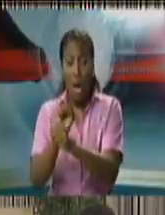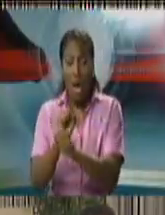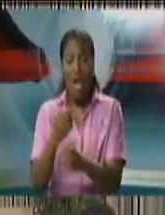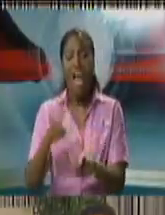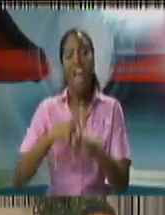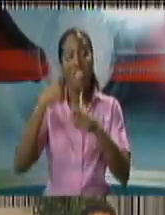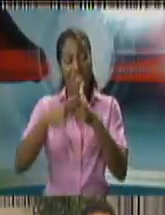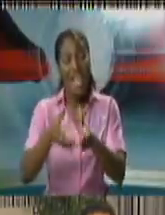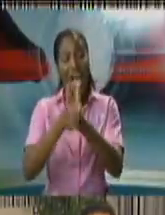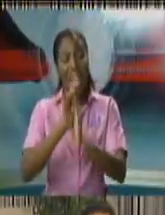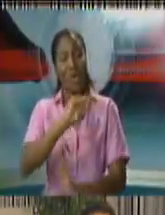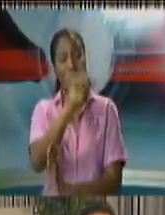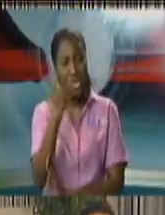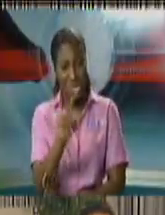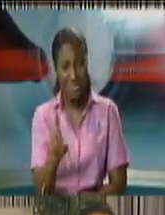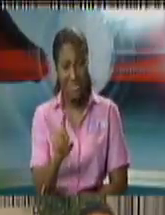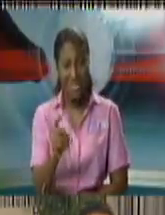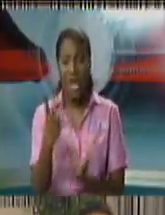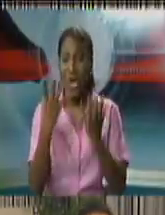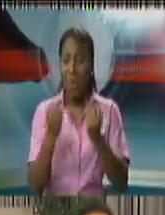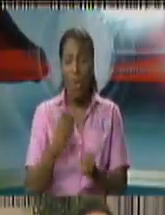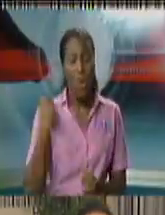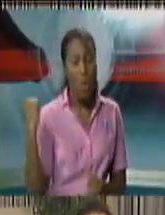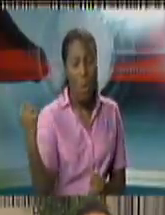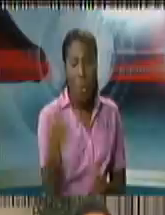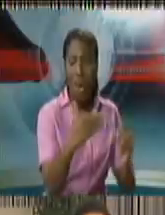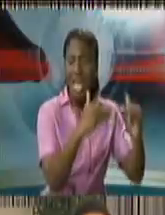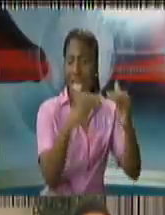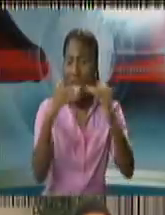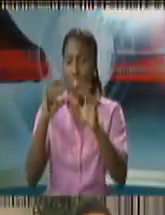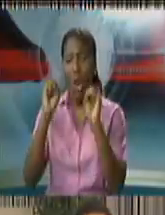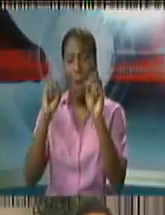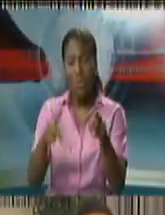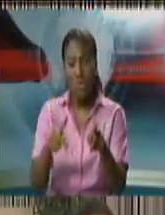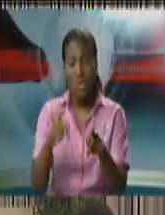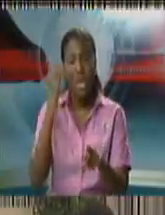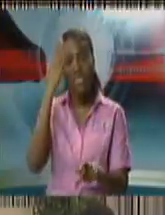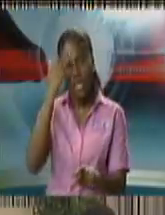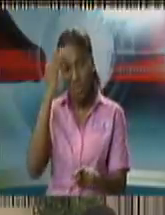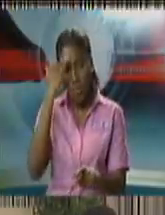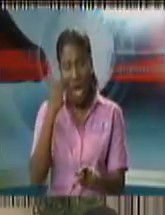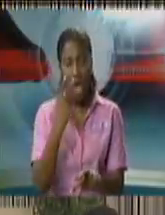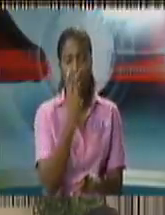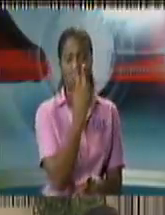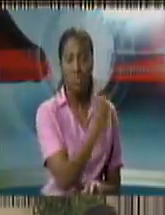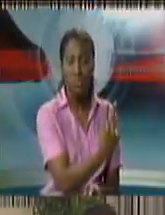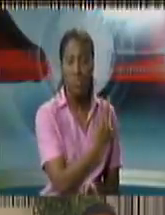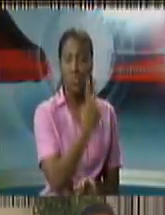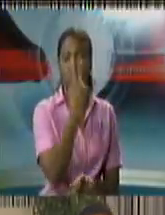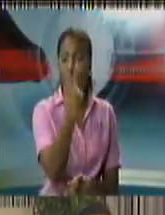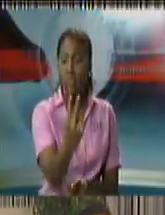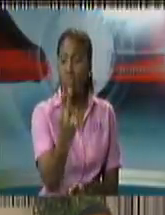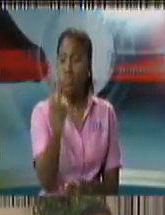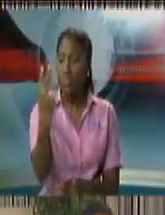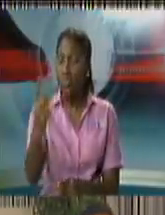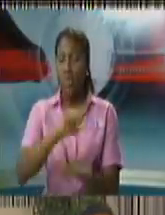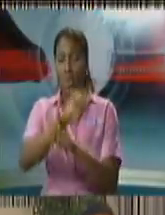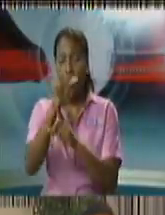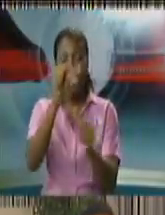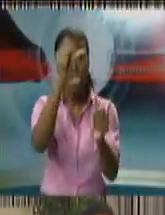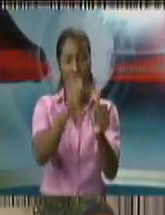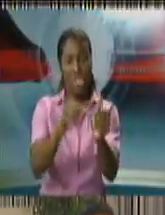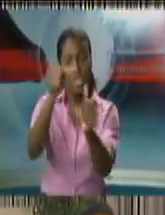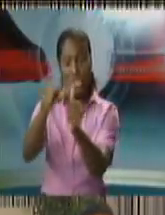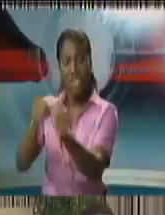your question we want to give as many of you an opportunity to pose questions to us but that means in our limited time we will have to give each